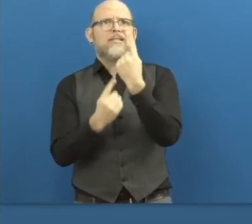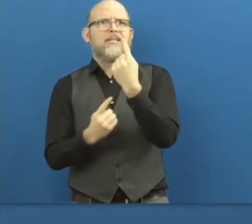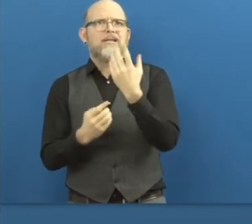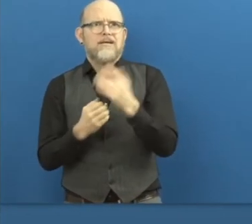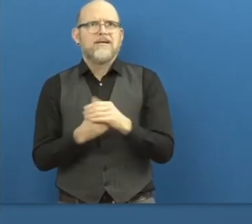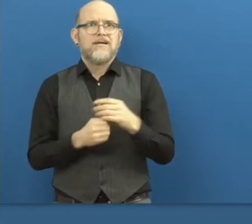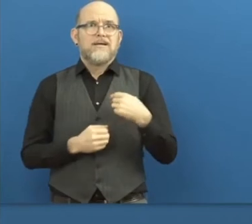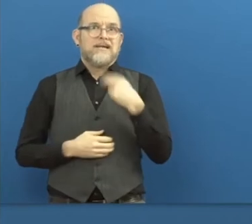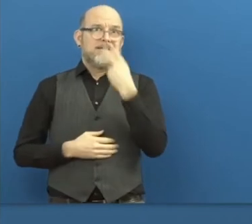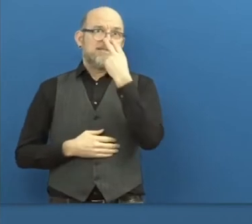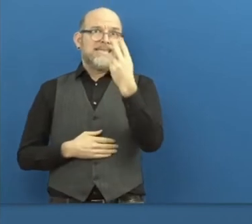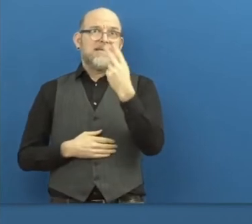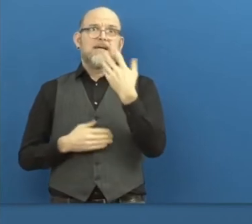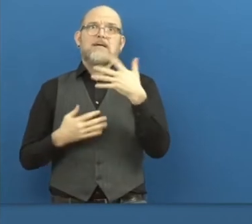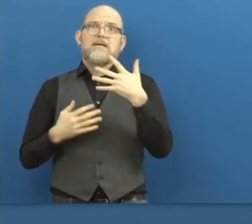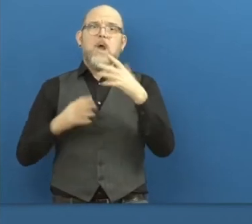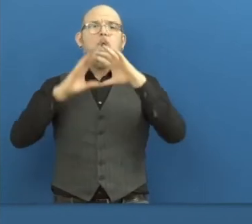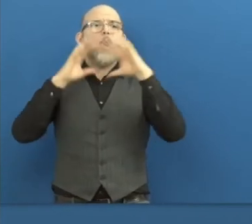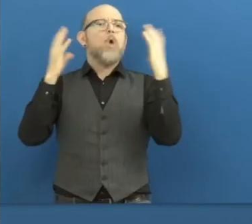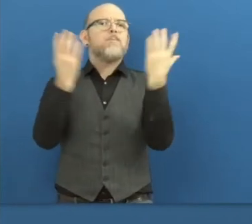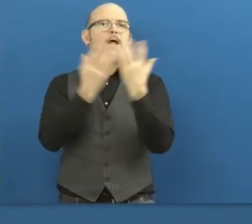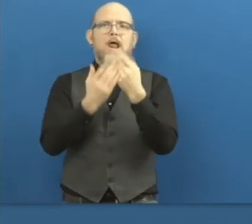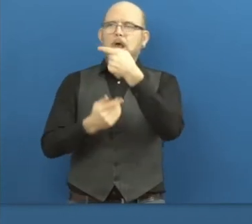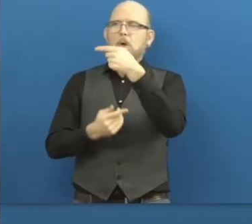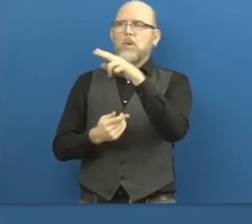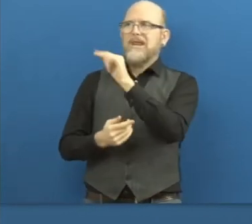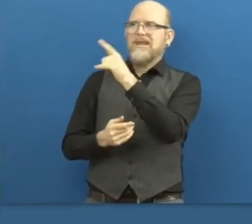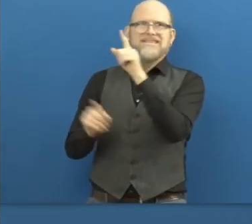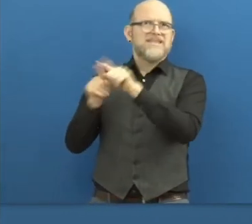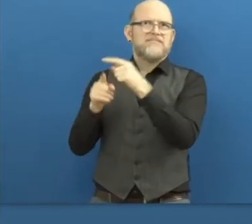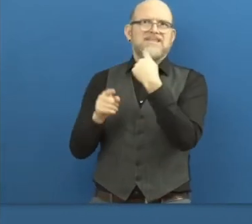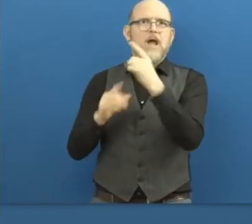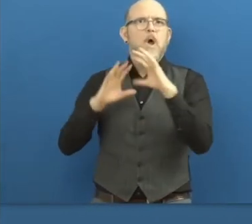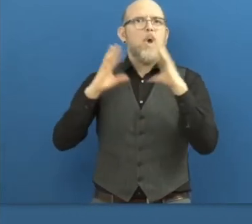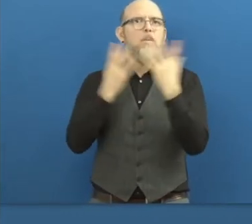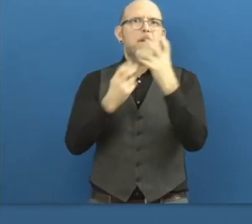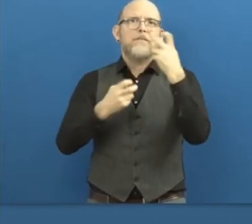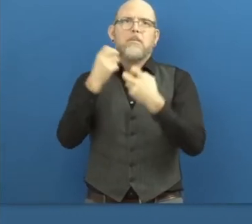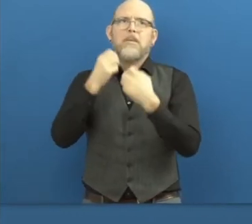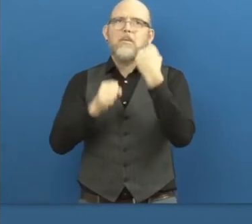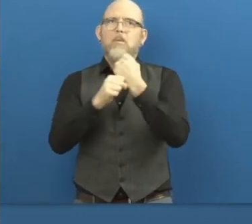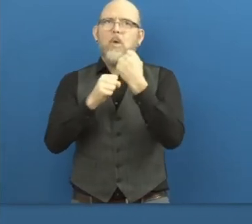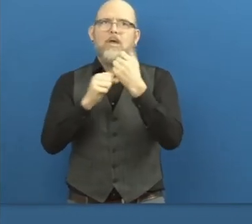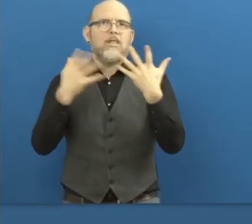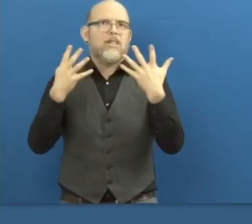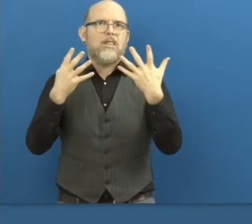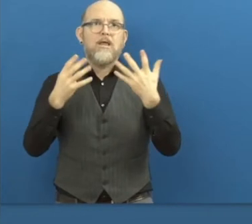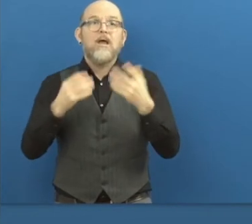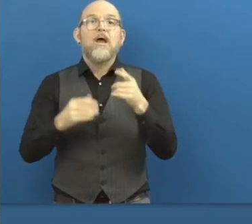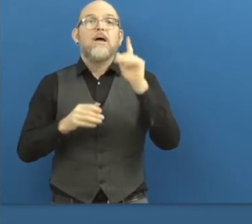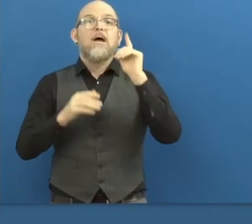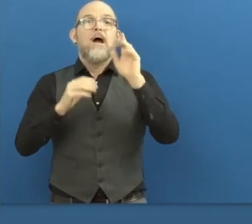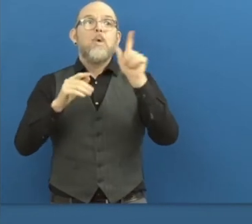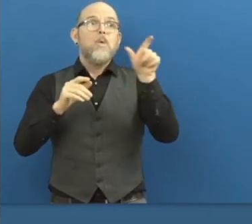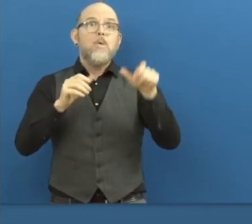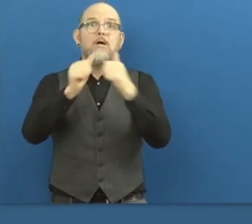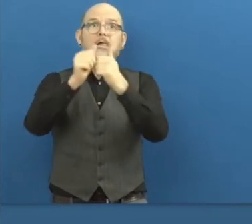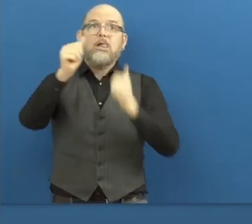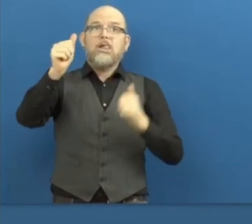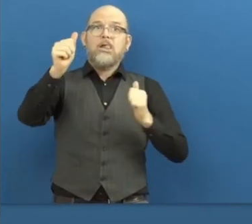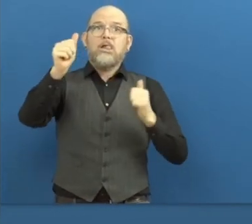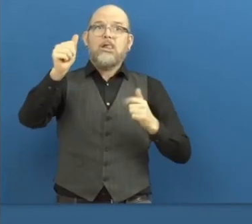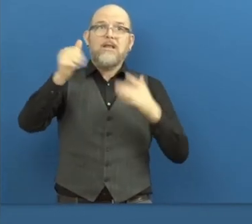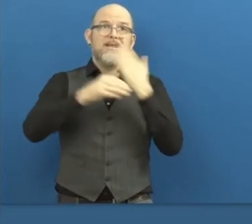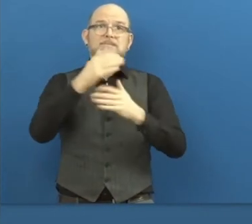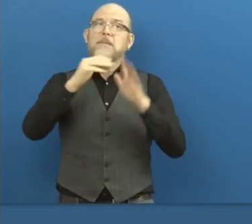problem. So we are trying to bridge this disability gap, helping companies to